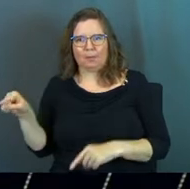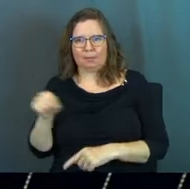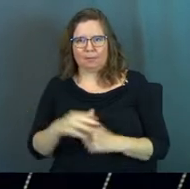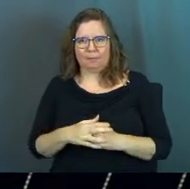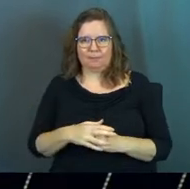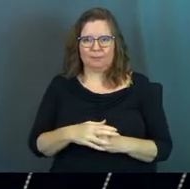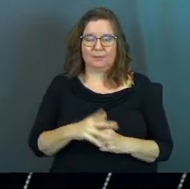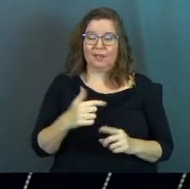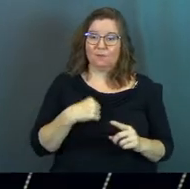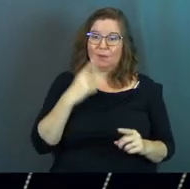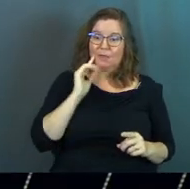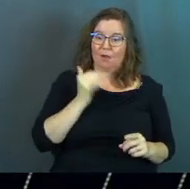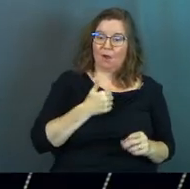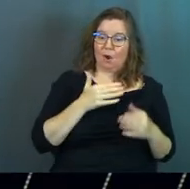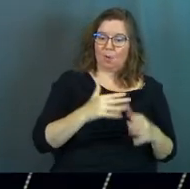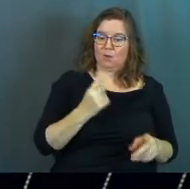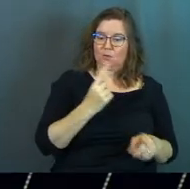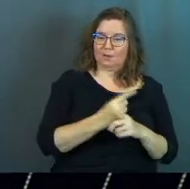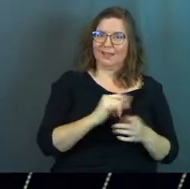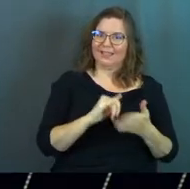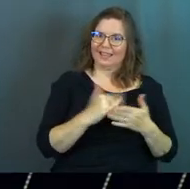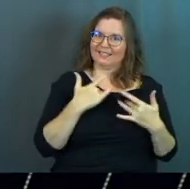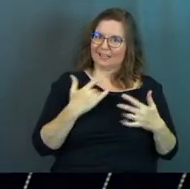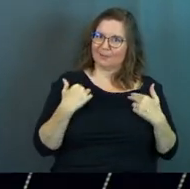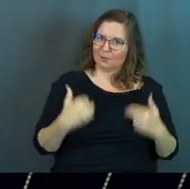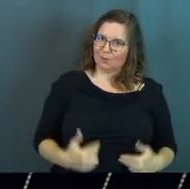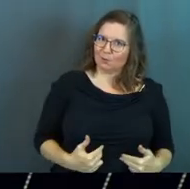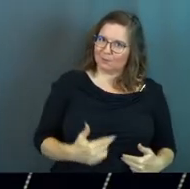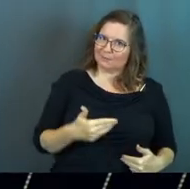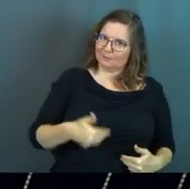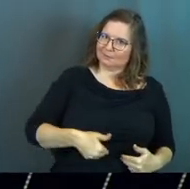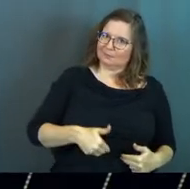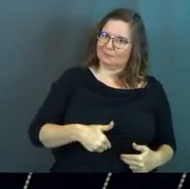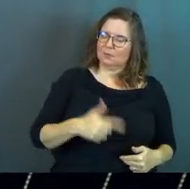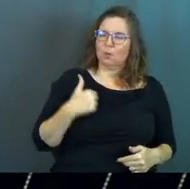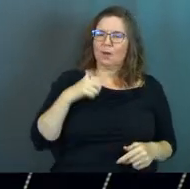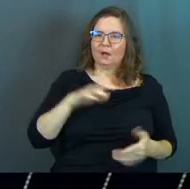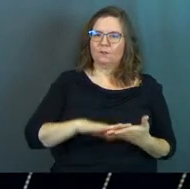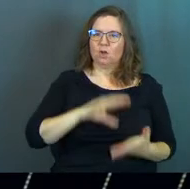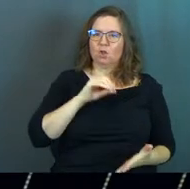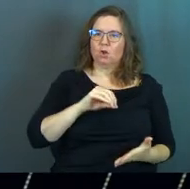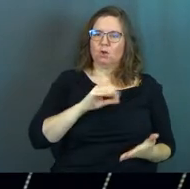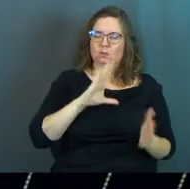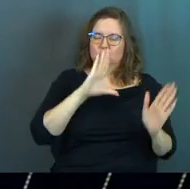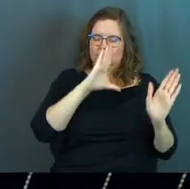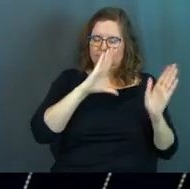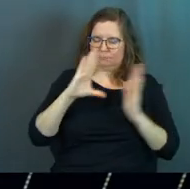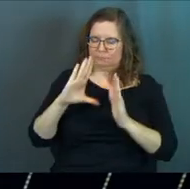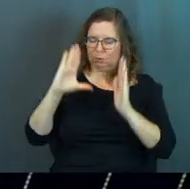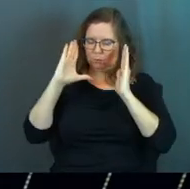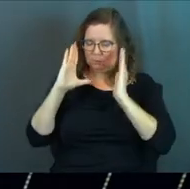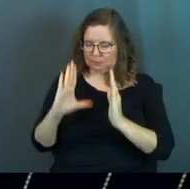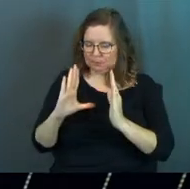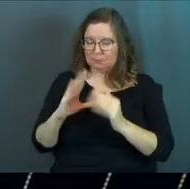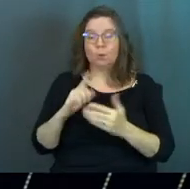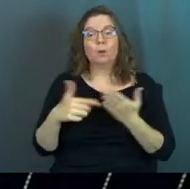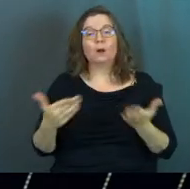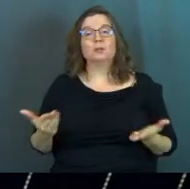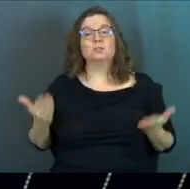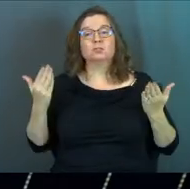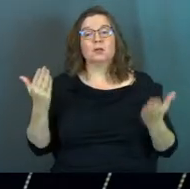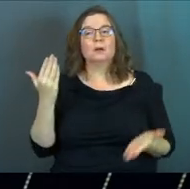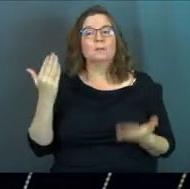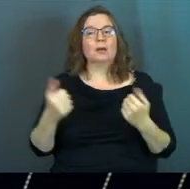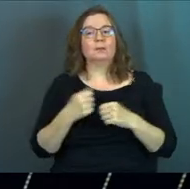right, that's humanity, amen? We've got to learn, learn to listen. Here's what I'd suggest.